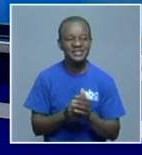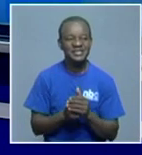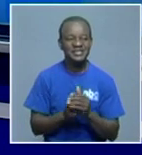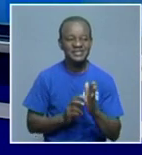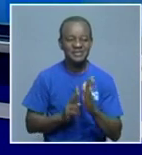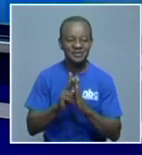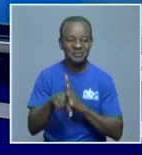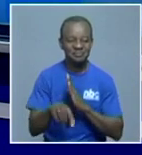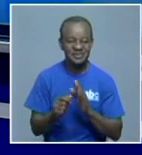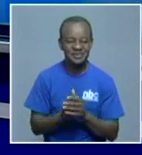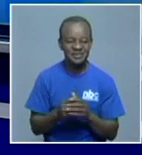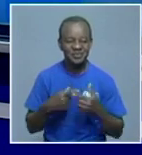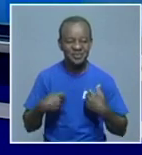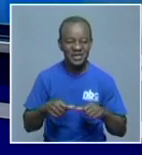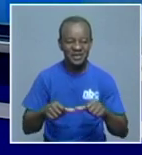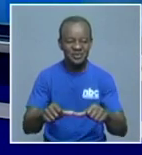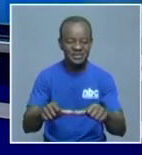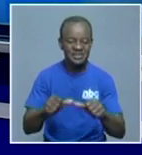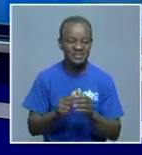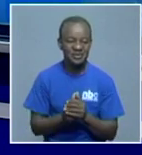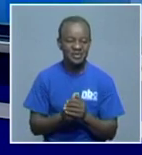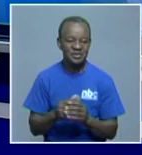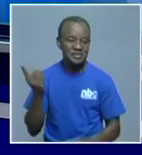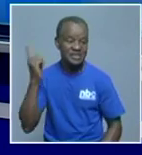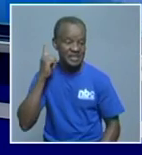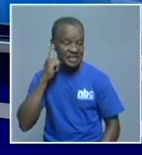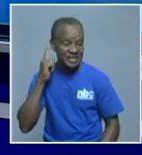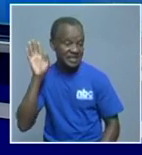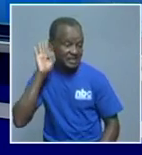developments. Thank you, Raymond. All right. You take care. Bye-bye.